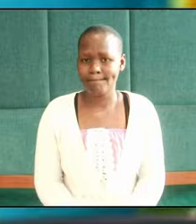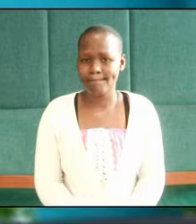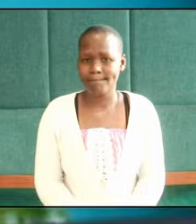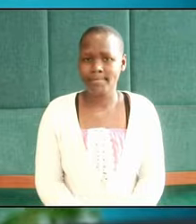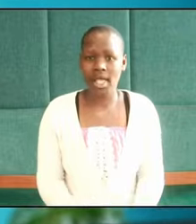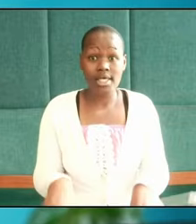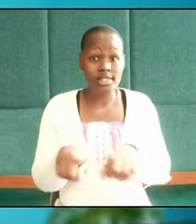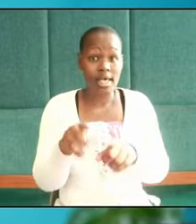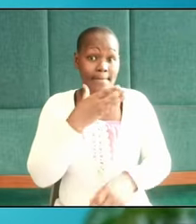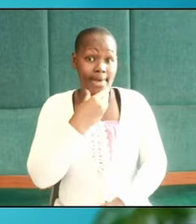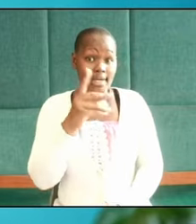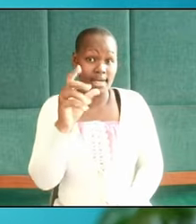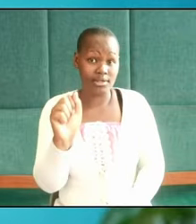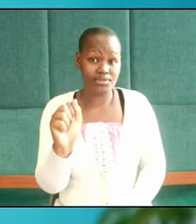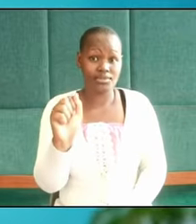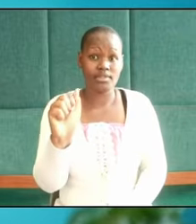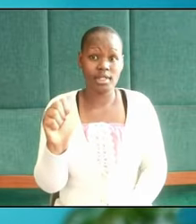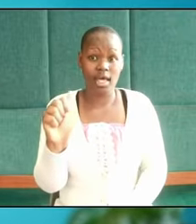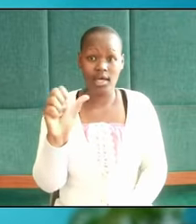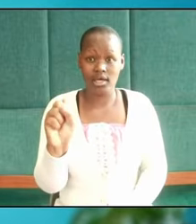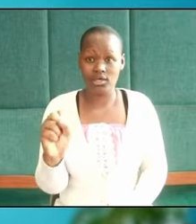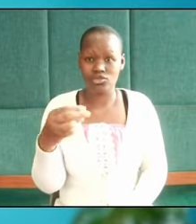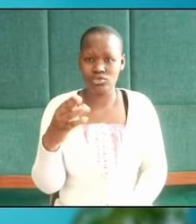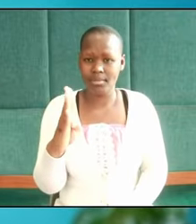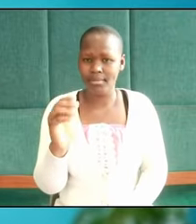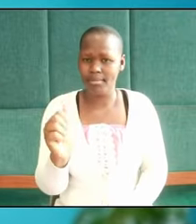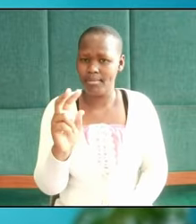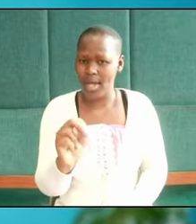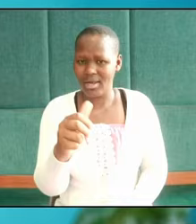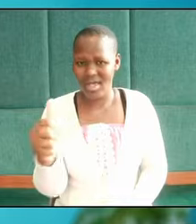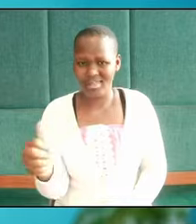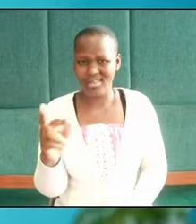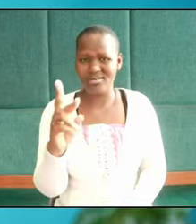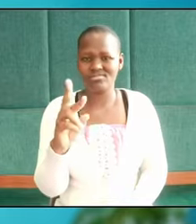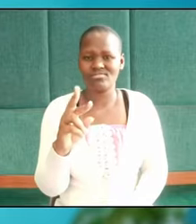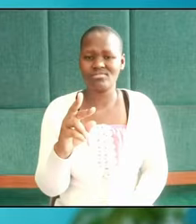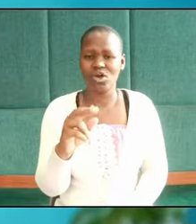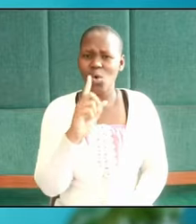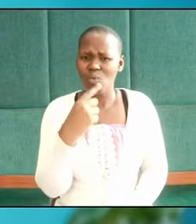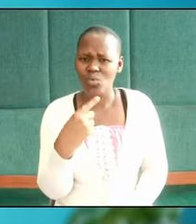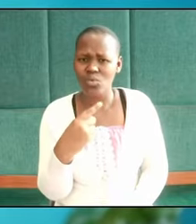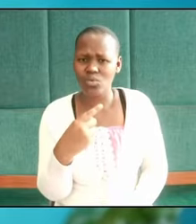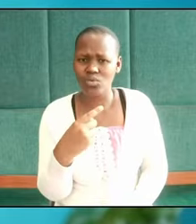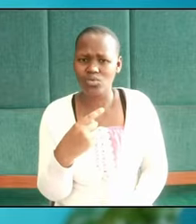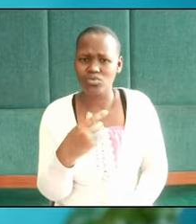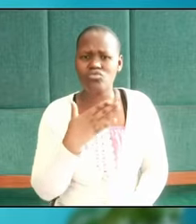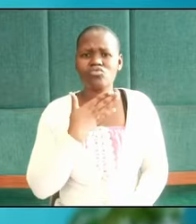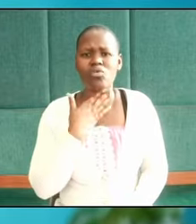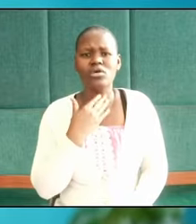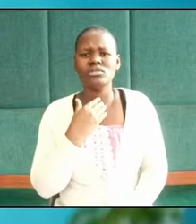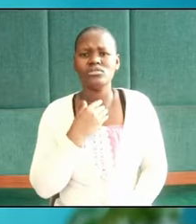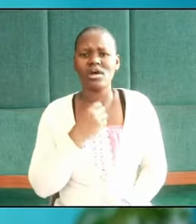Dashban like Rabadash who could at will want to wage